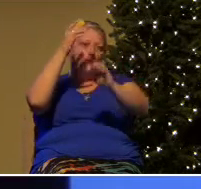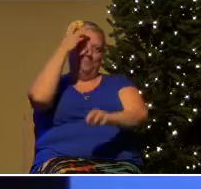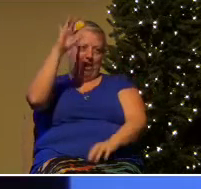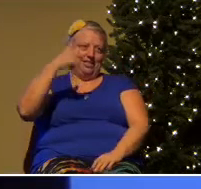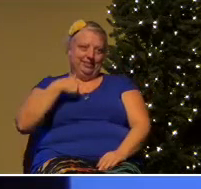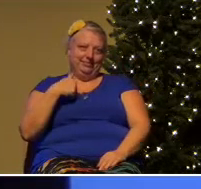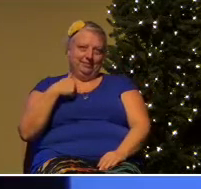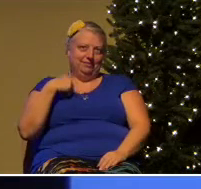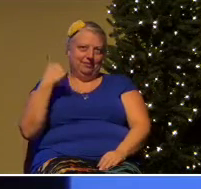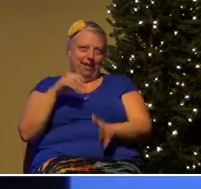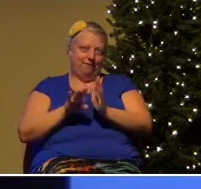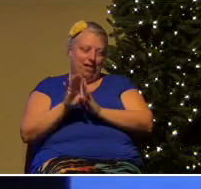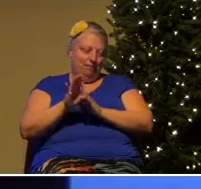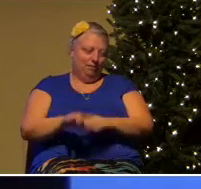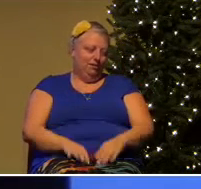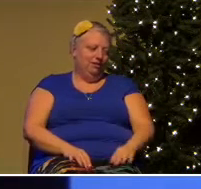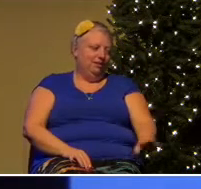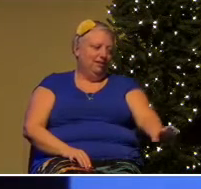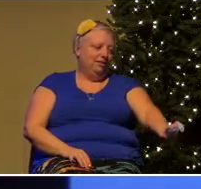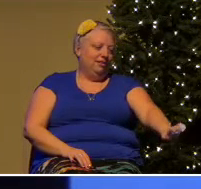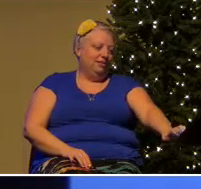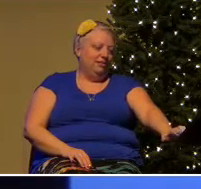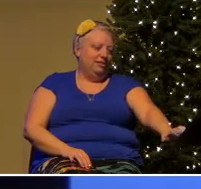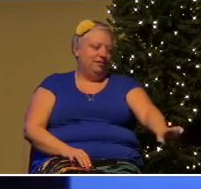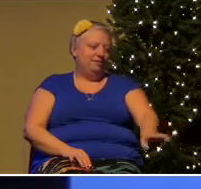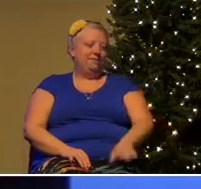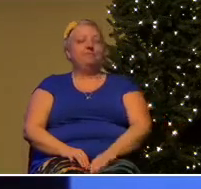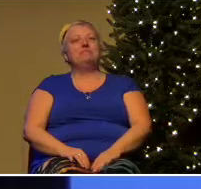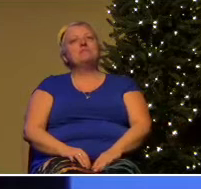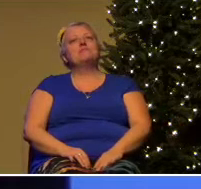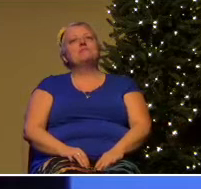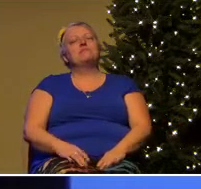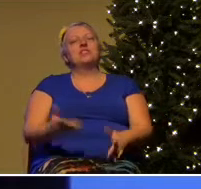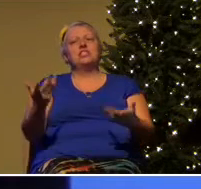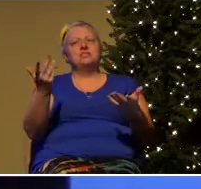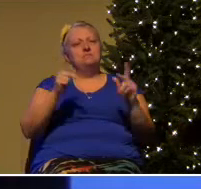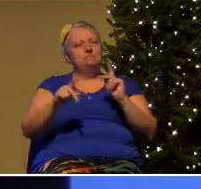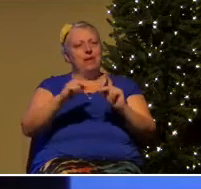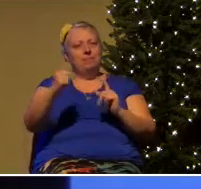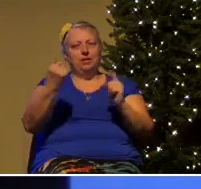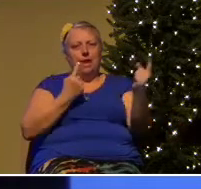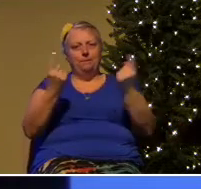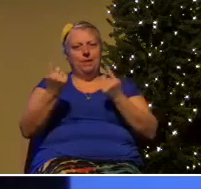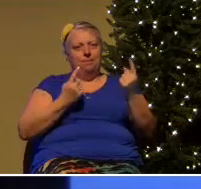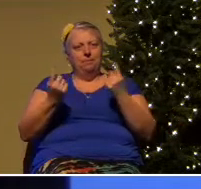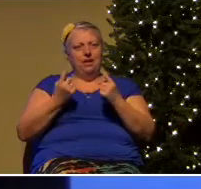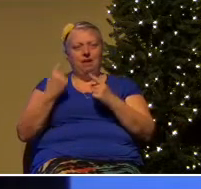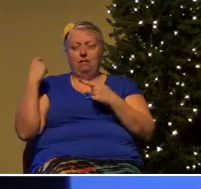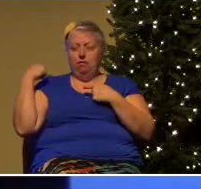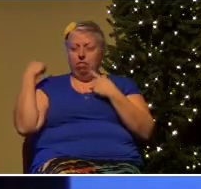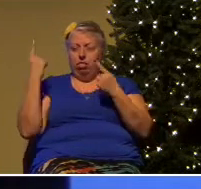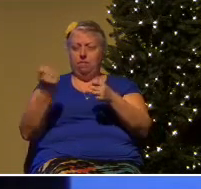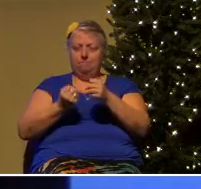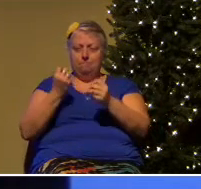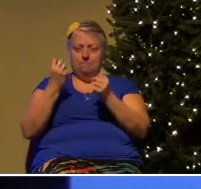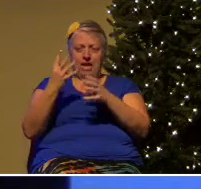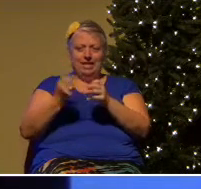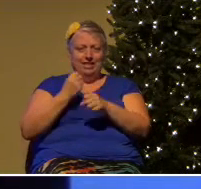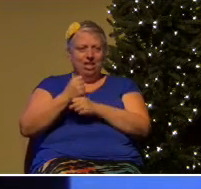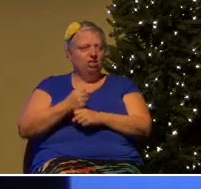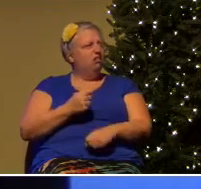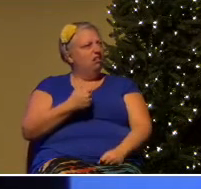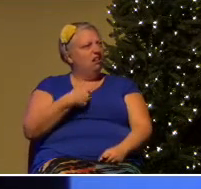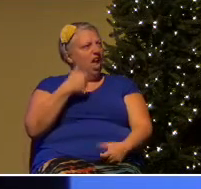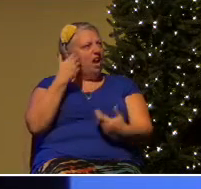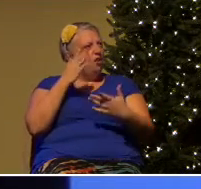there are still some of you that come to me and you tell me after all these years I don't know what they mean. Well, if that's you you better come see